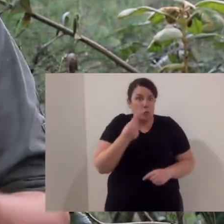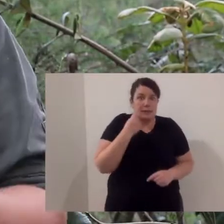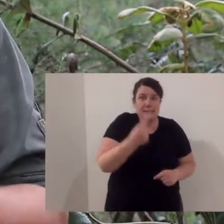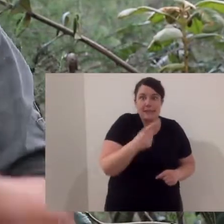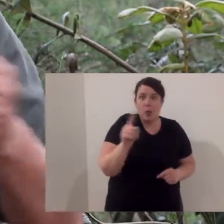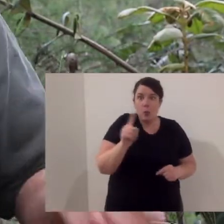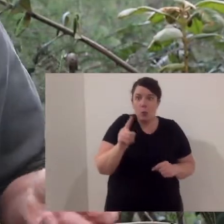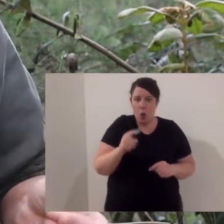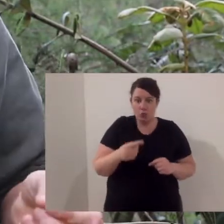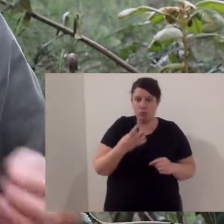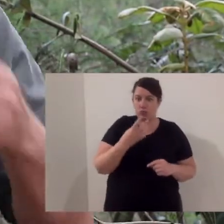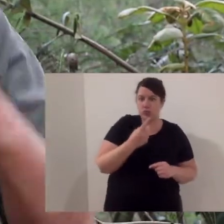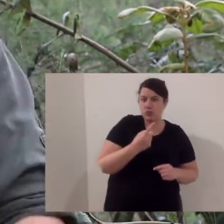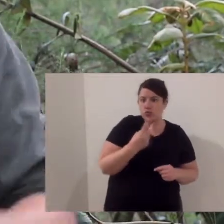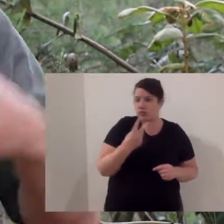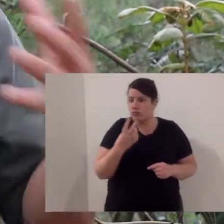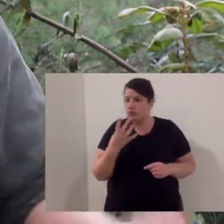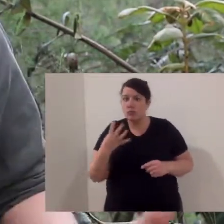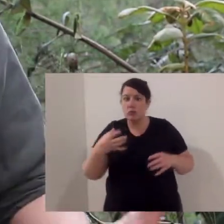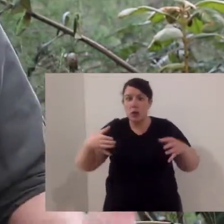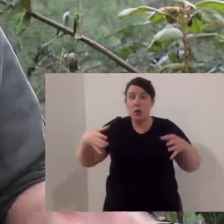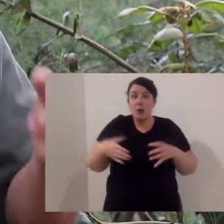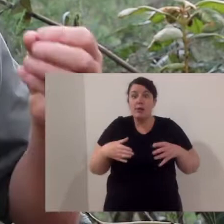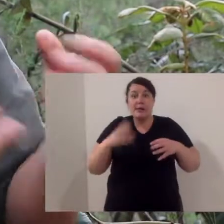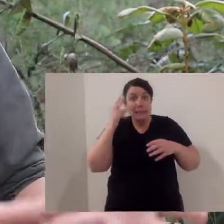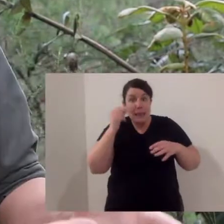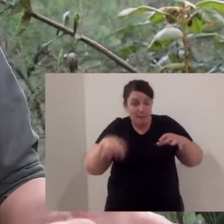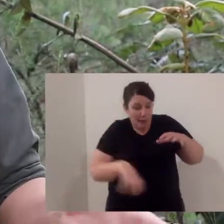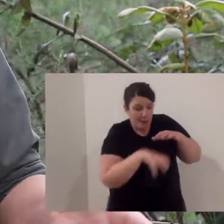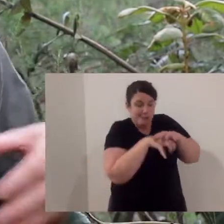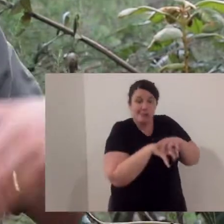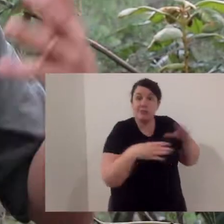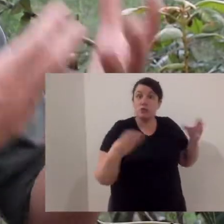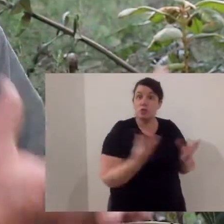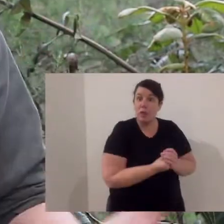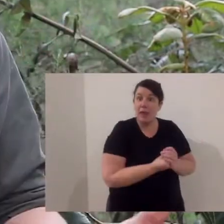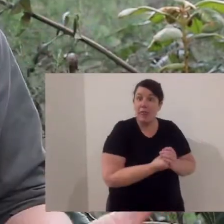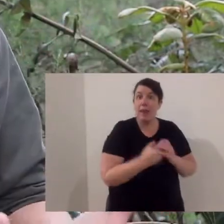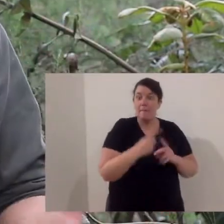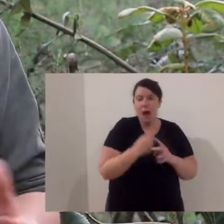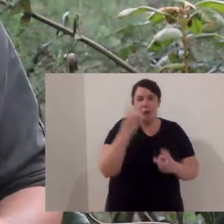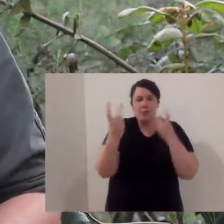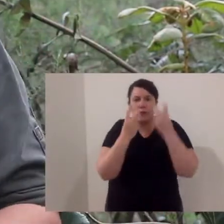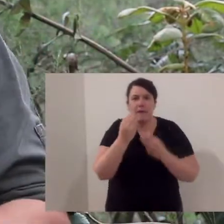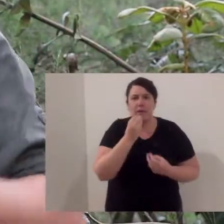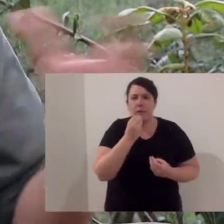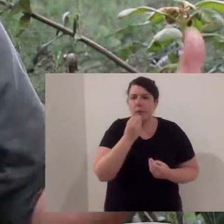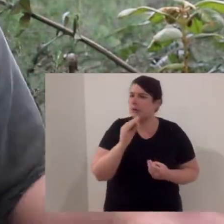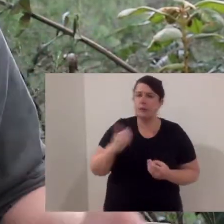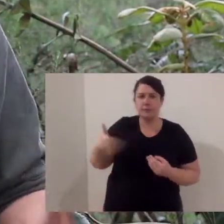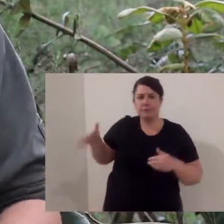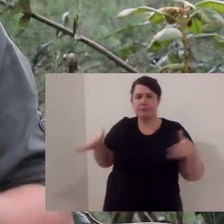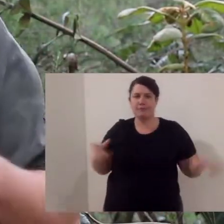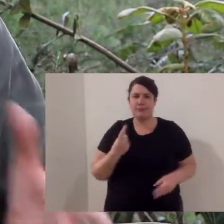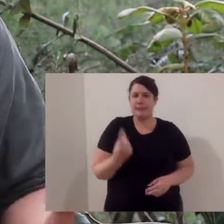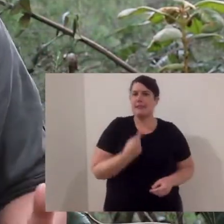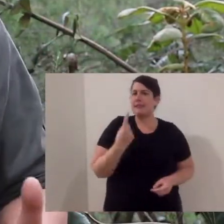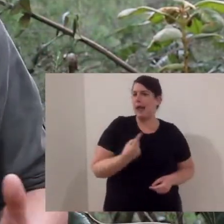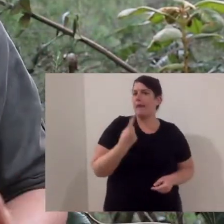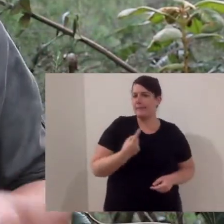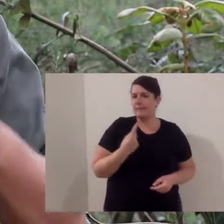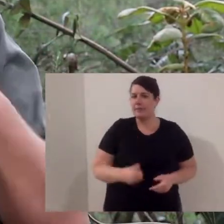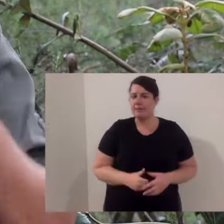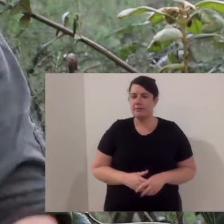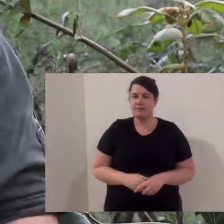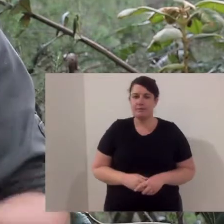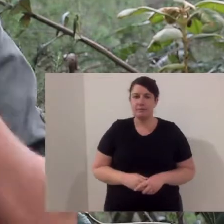Now, it's not unheard of that multiple quolls can be denning together, or where they sleep. But they don't hunt in a pack or anything like